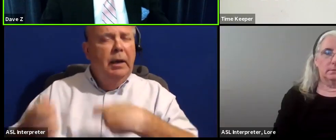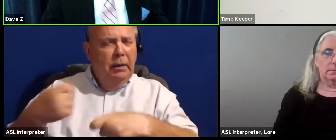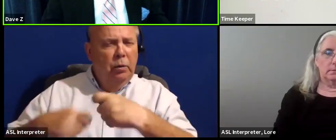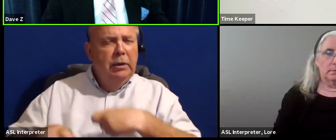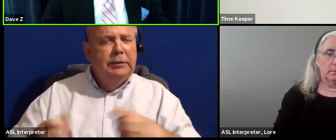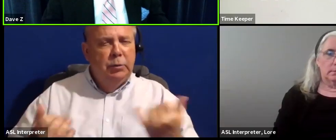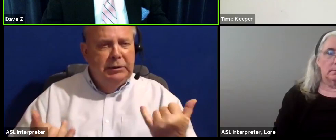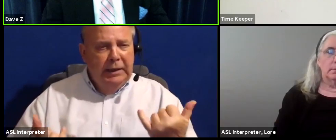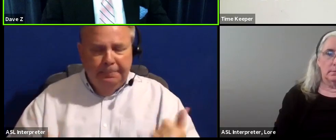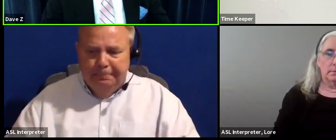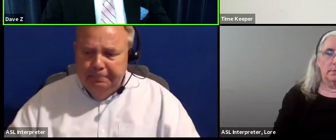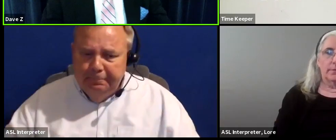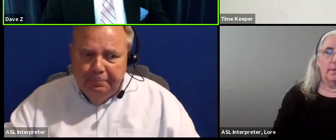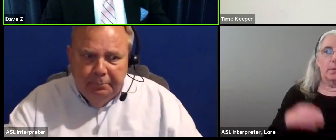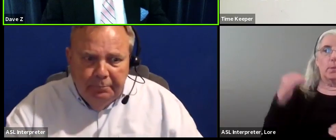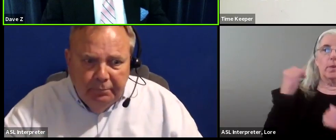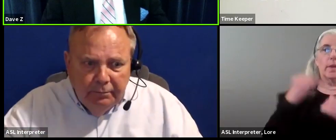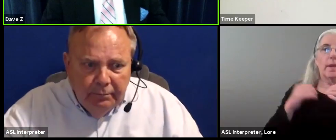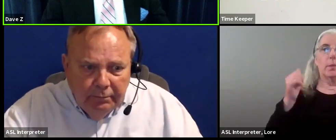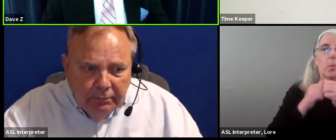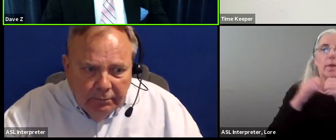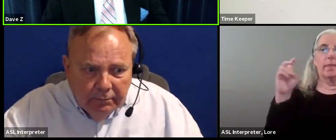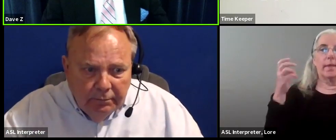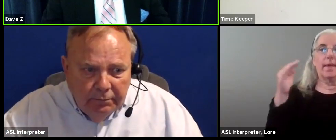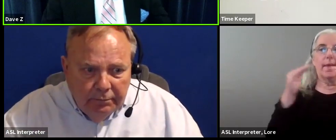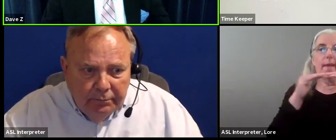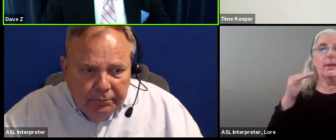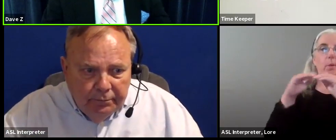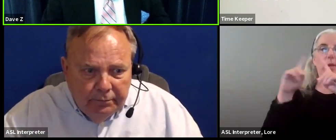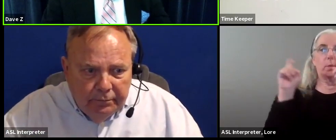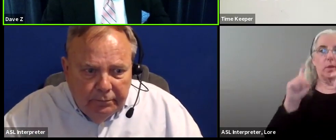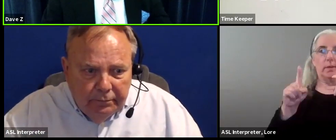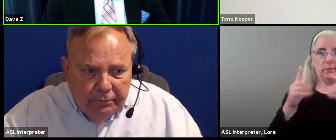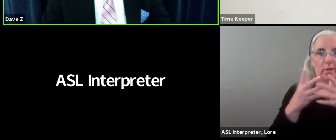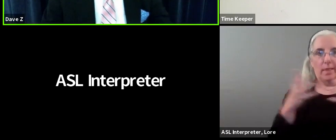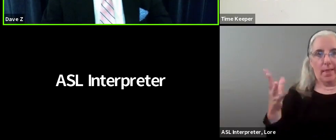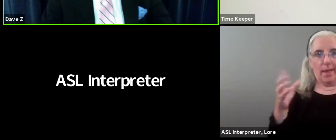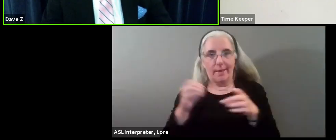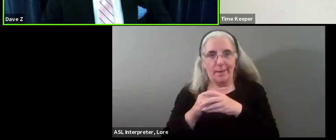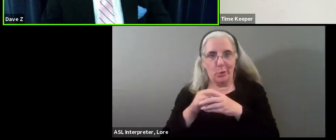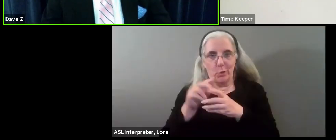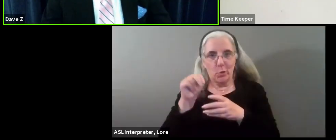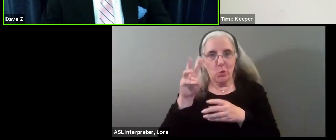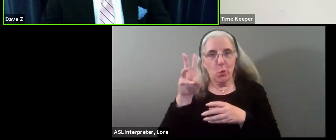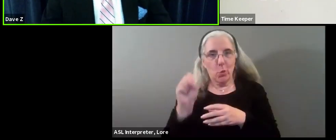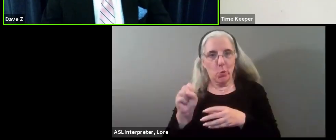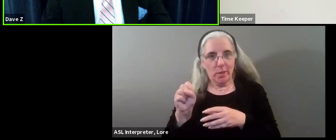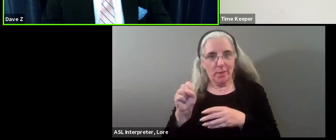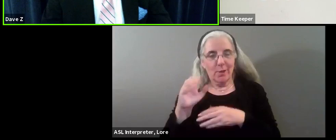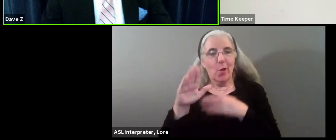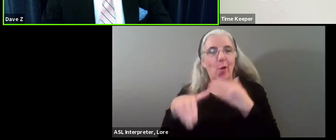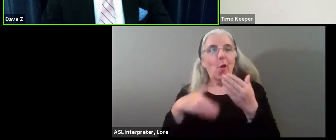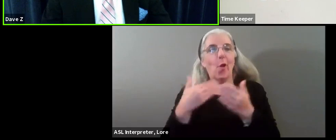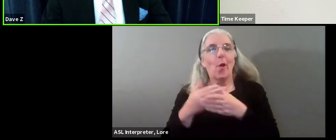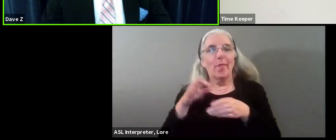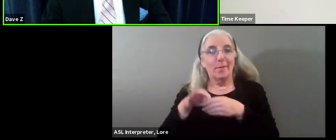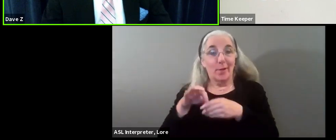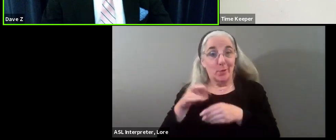We end with an equity question that has been much in the news and one that all voters will see on the ballot.